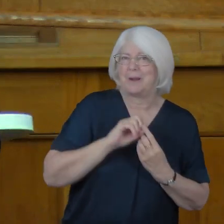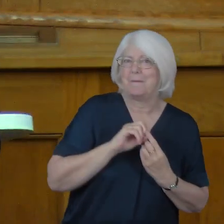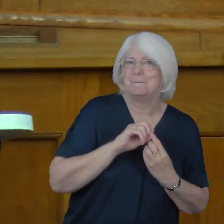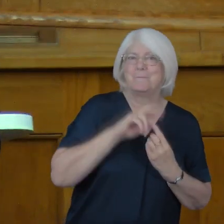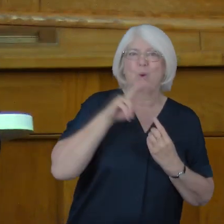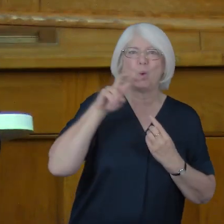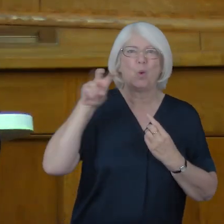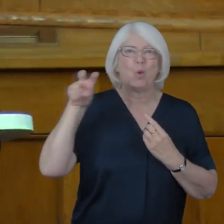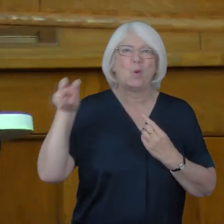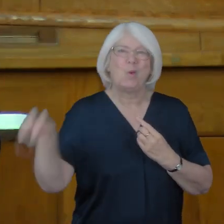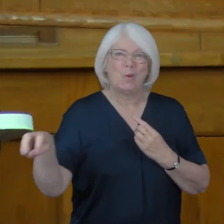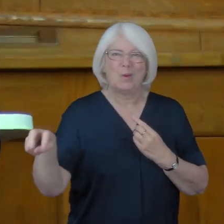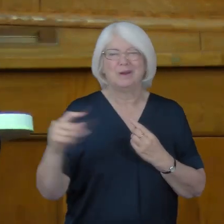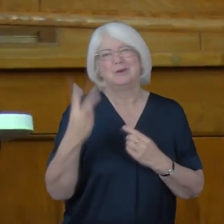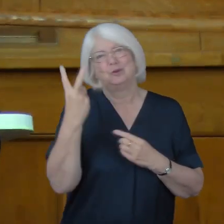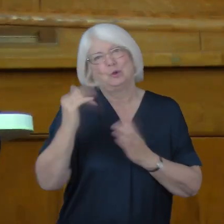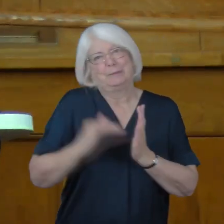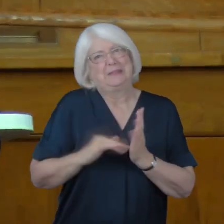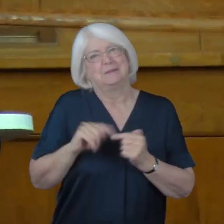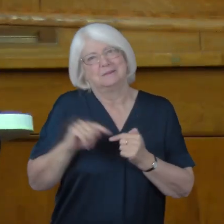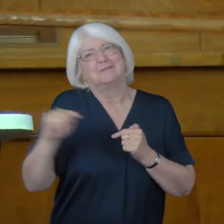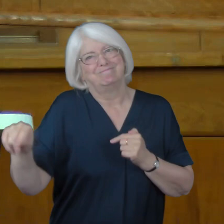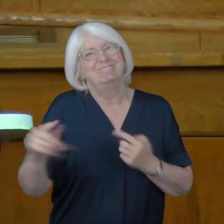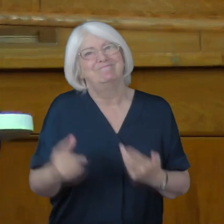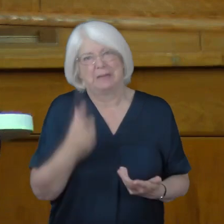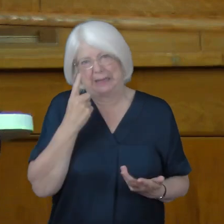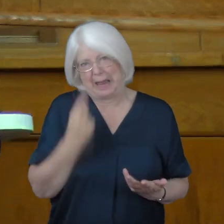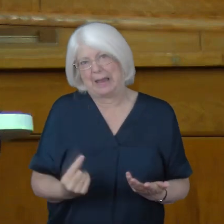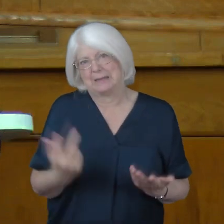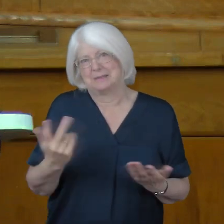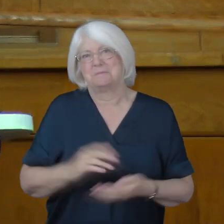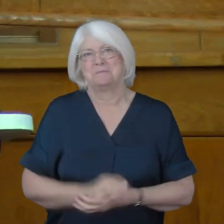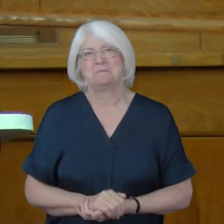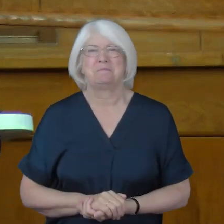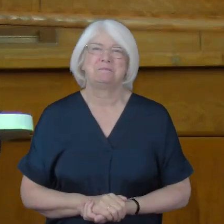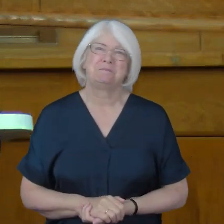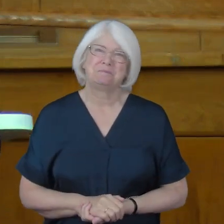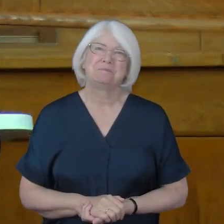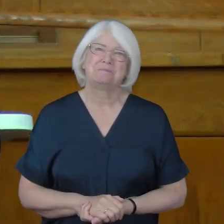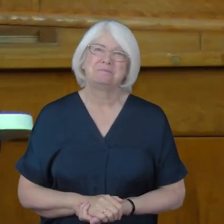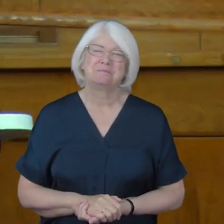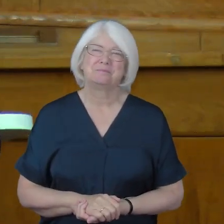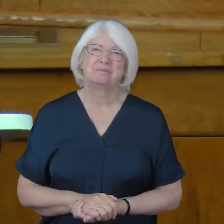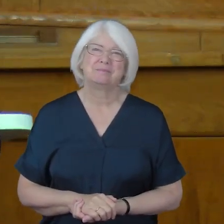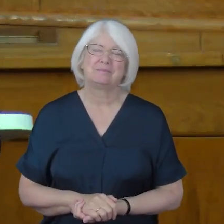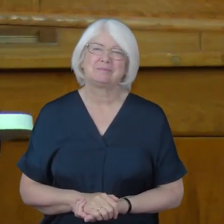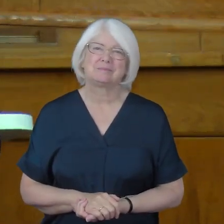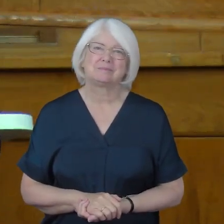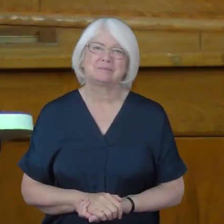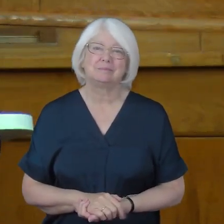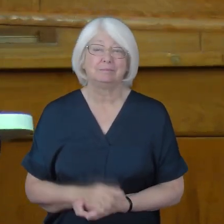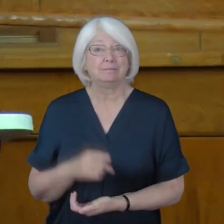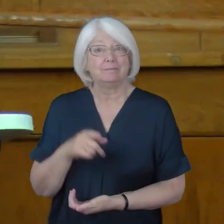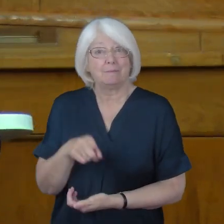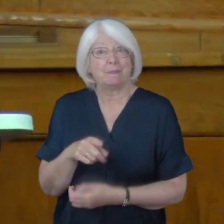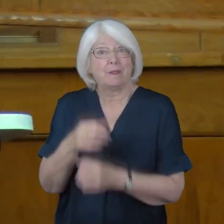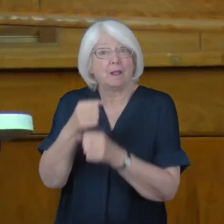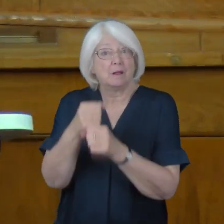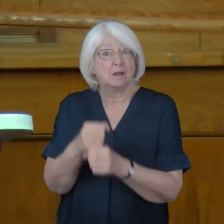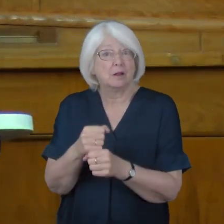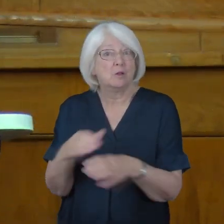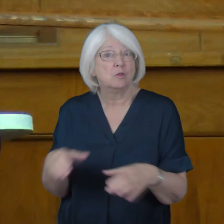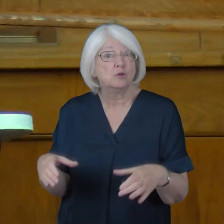boundaries and, happily, can easily jump two metres. And in the church,